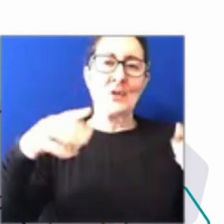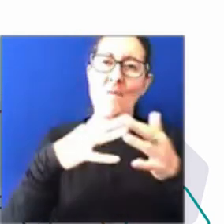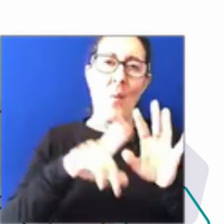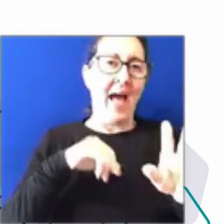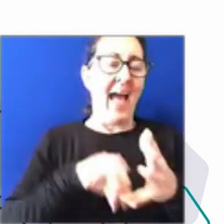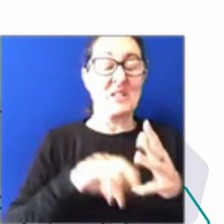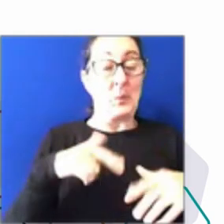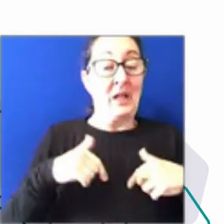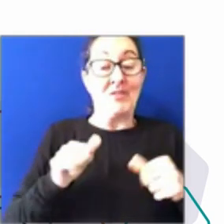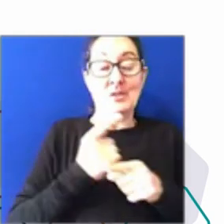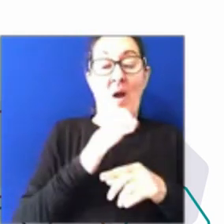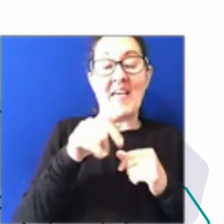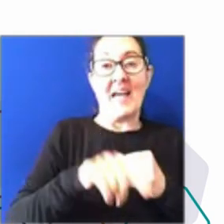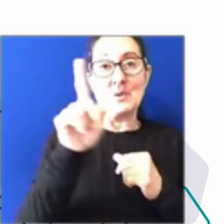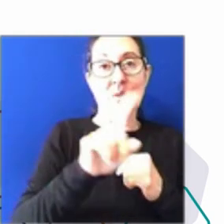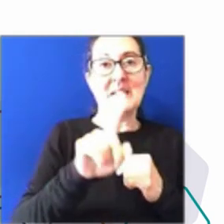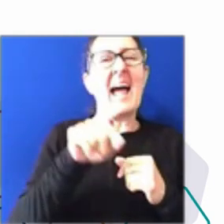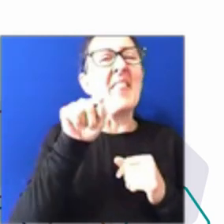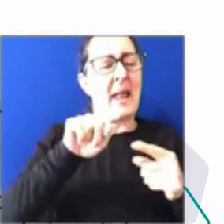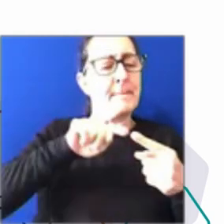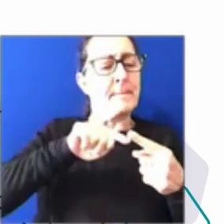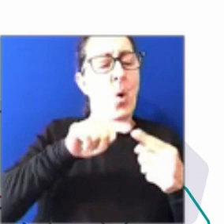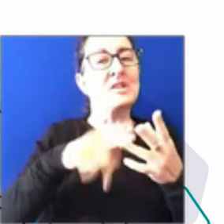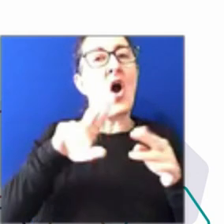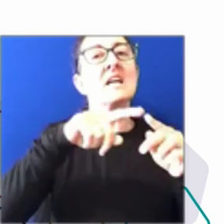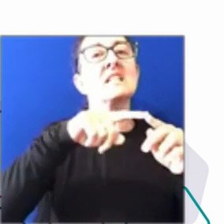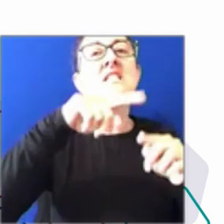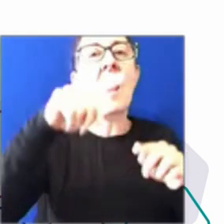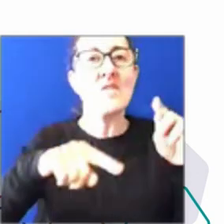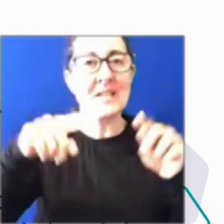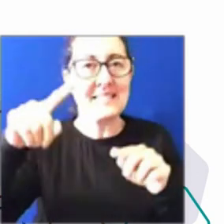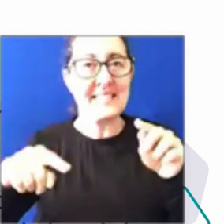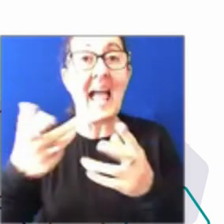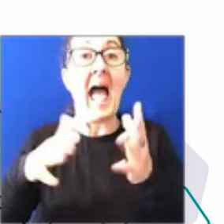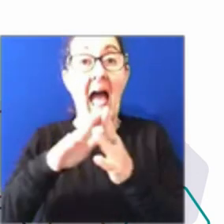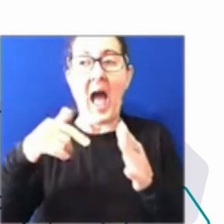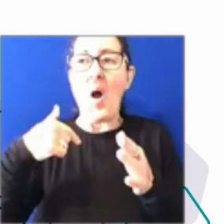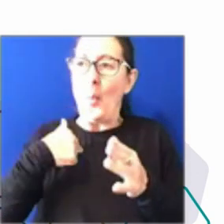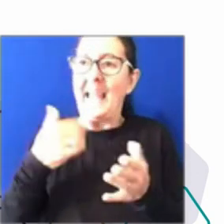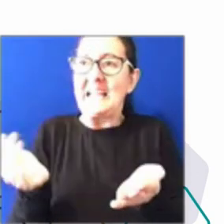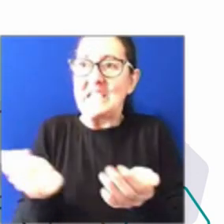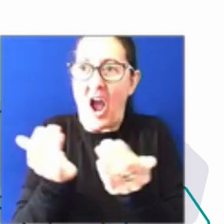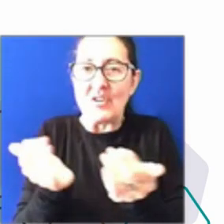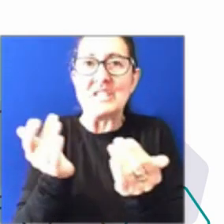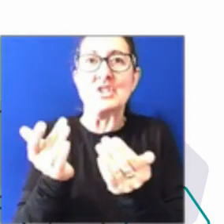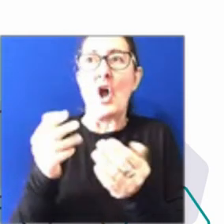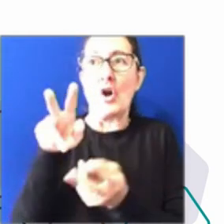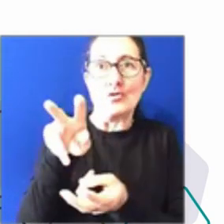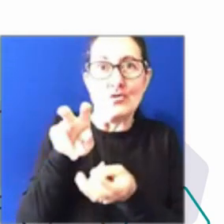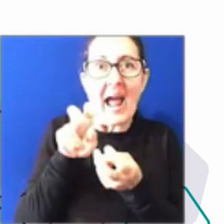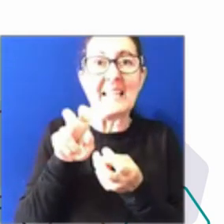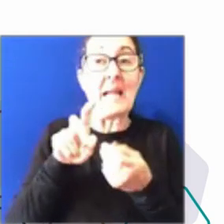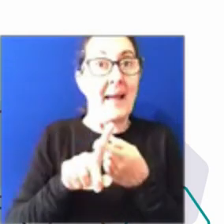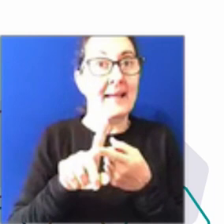How do we encourage, attract and retain a more diverse workforce? And that goes to the